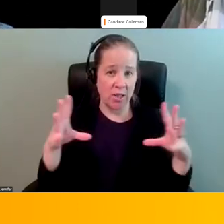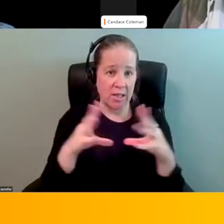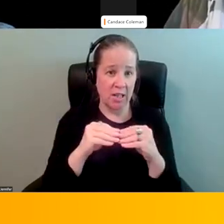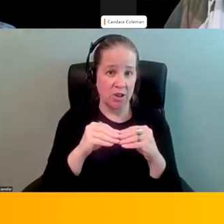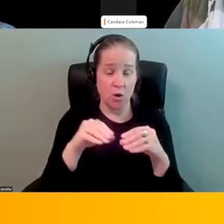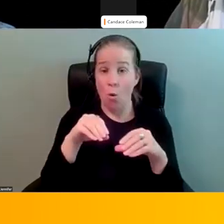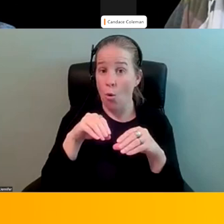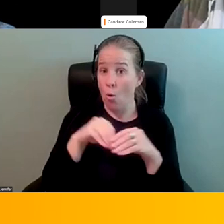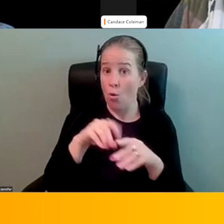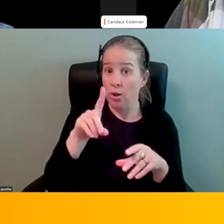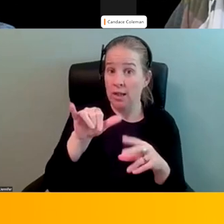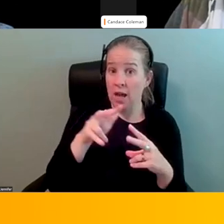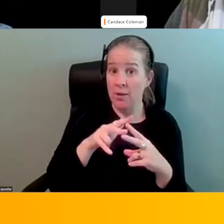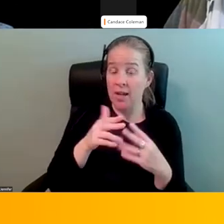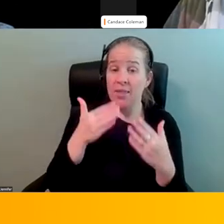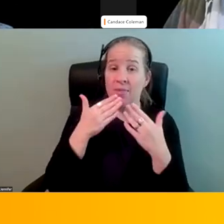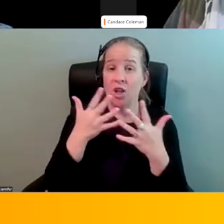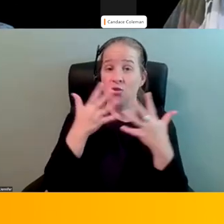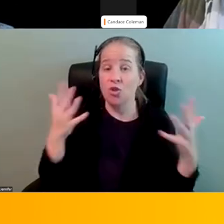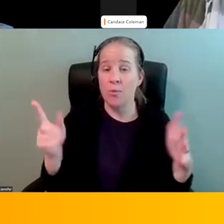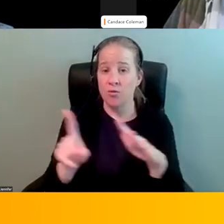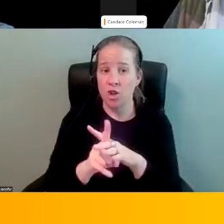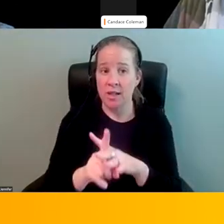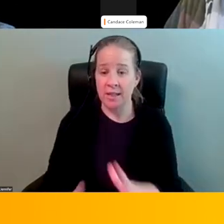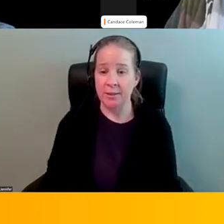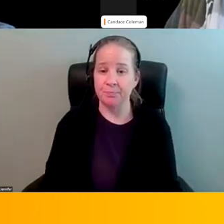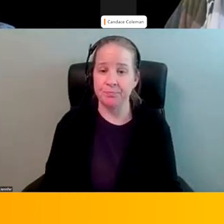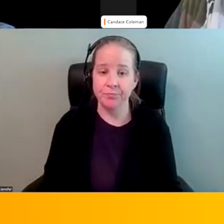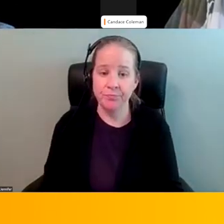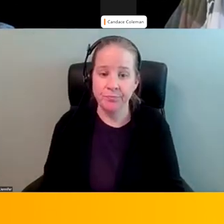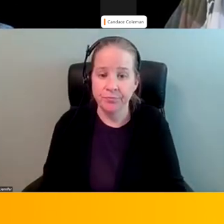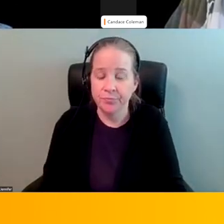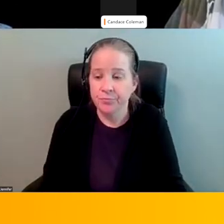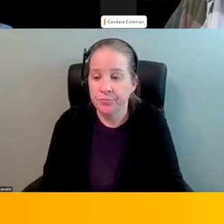in the lobby thank you so much for attending you you